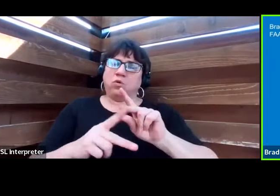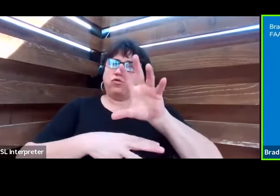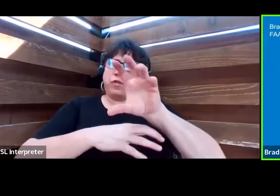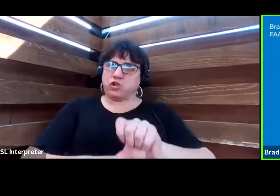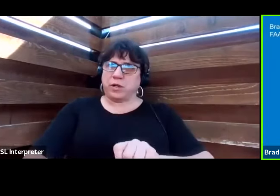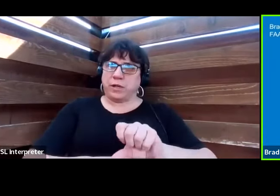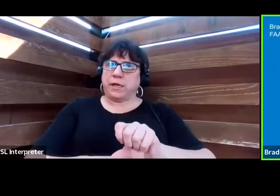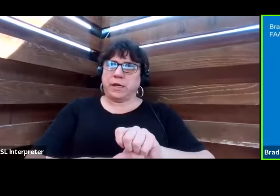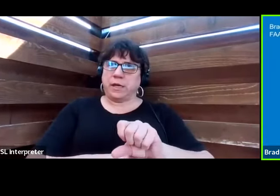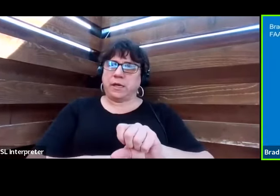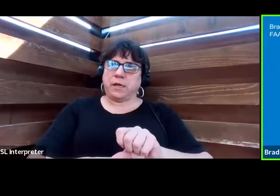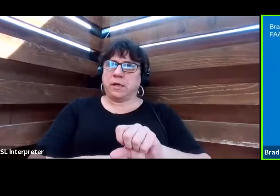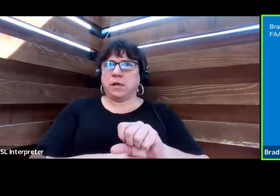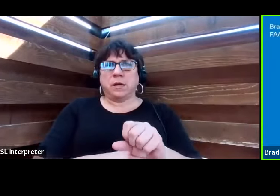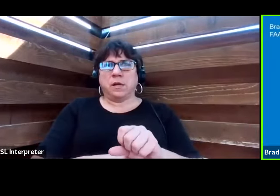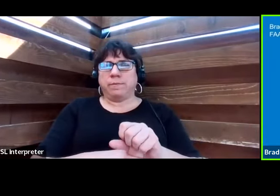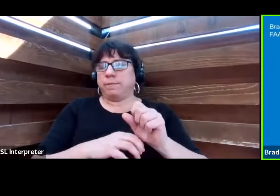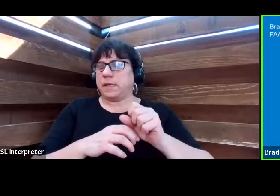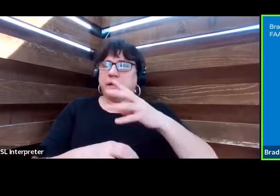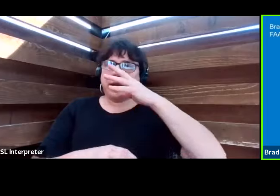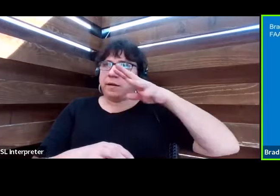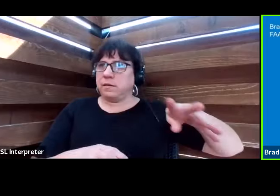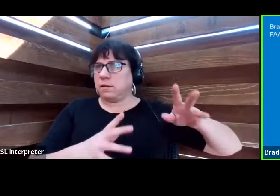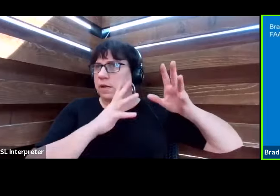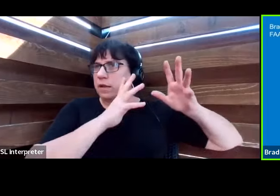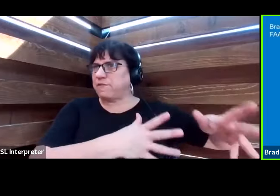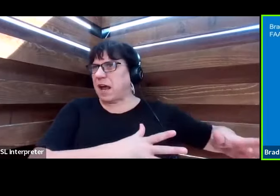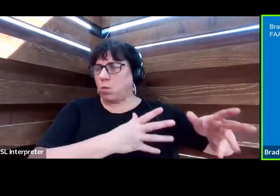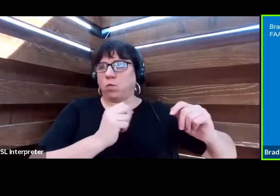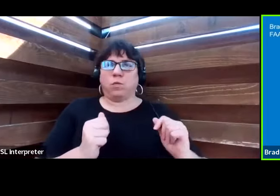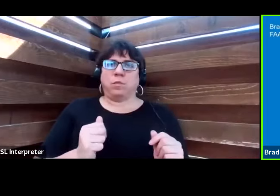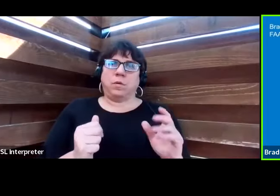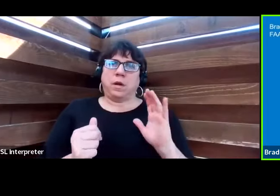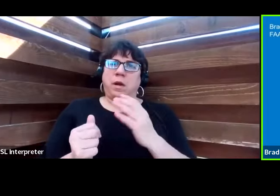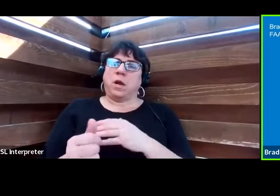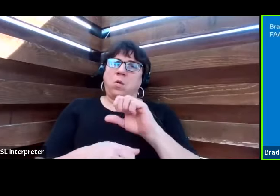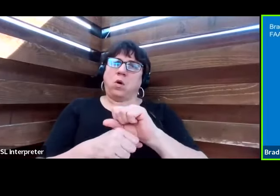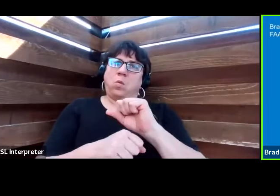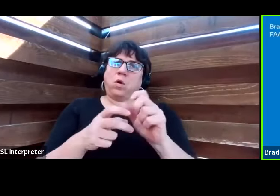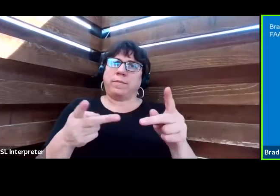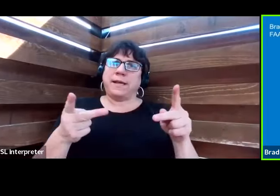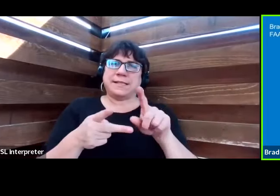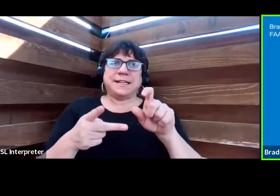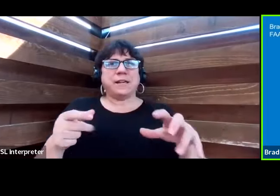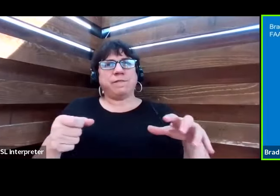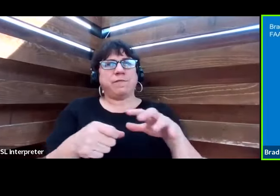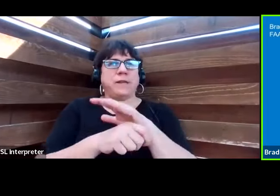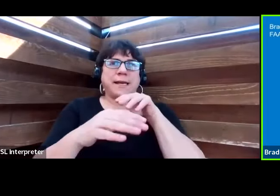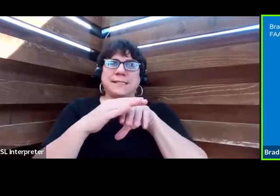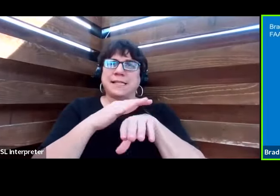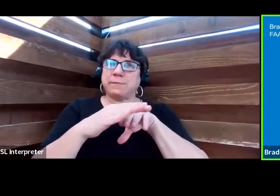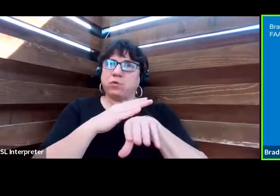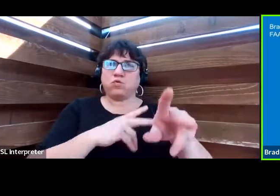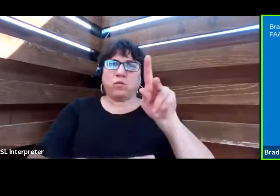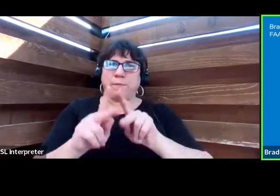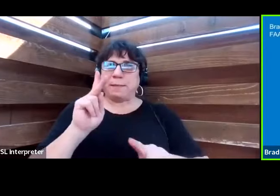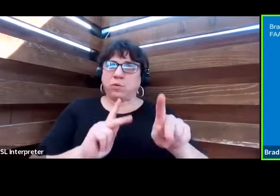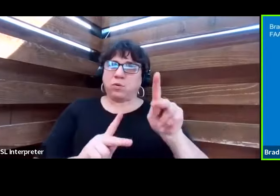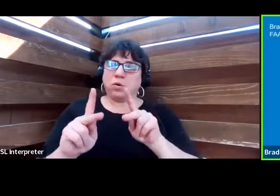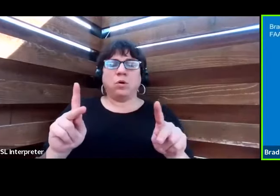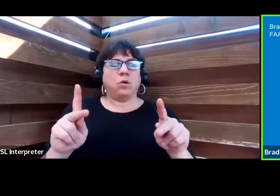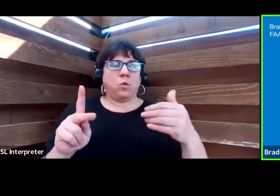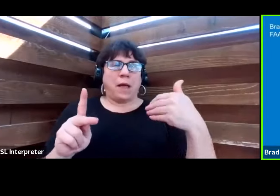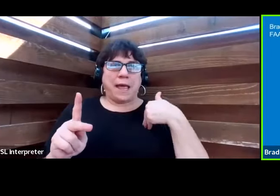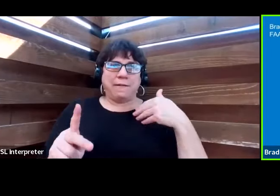been left out. And our workplace needs to be fully accessible to people with